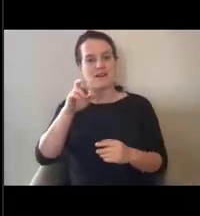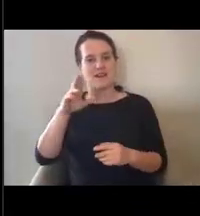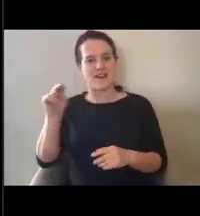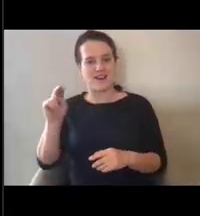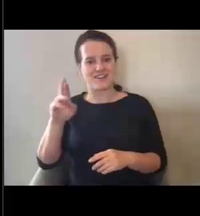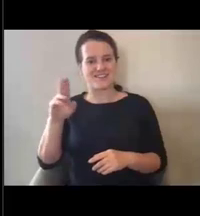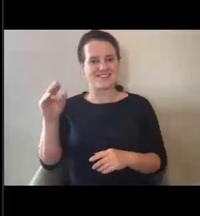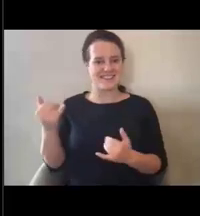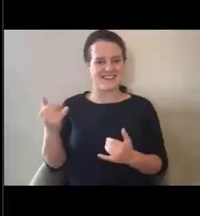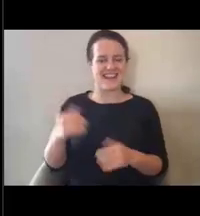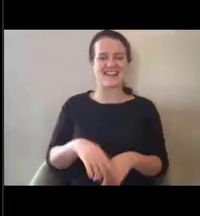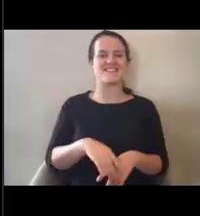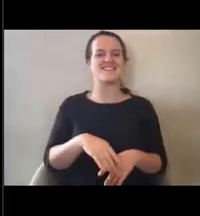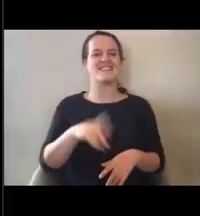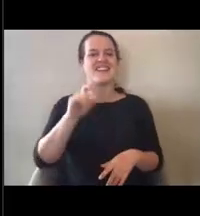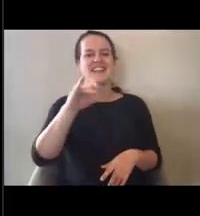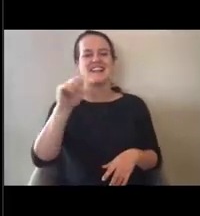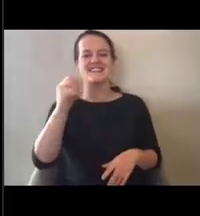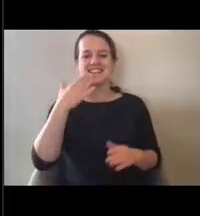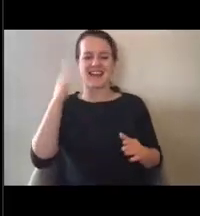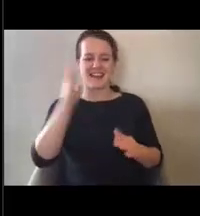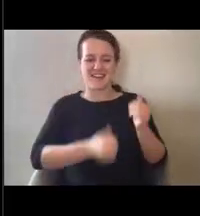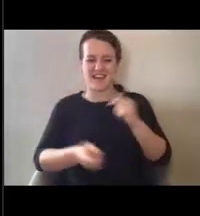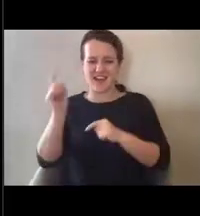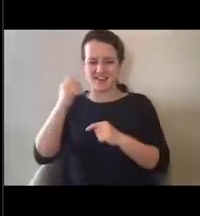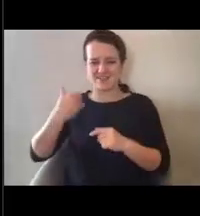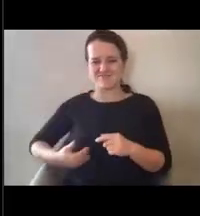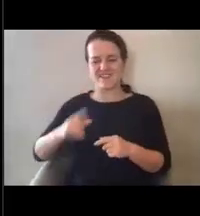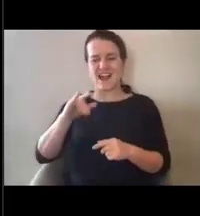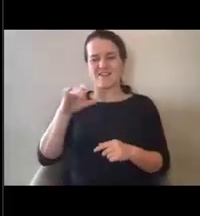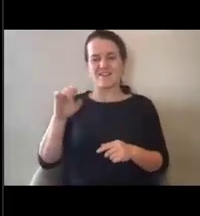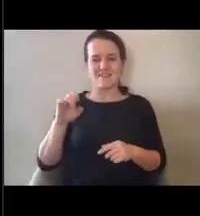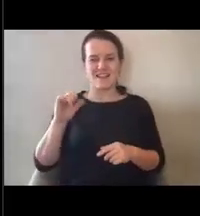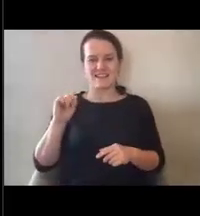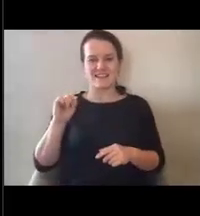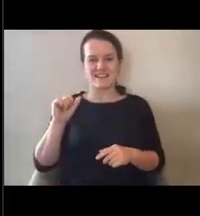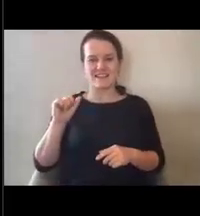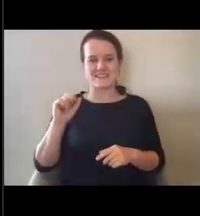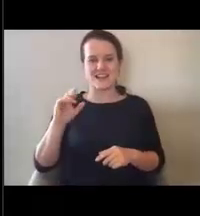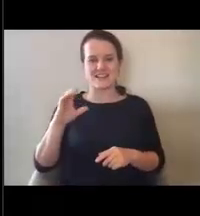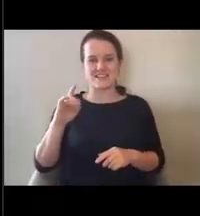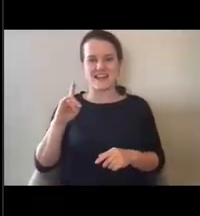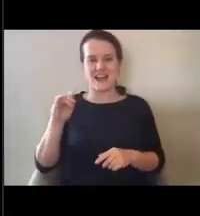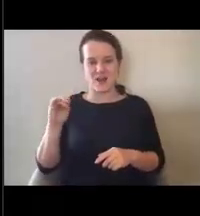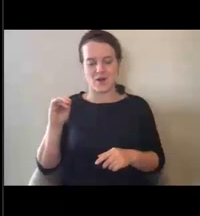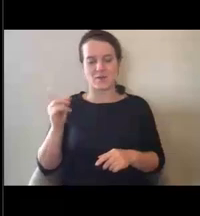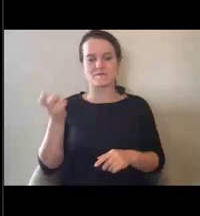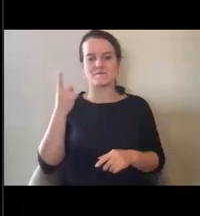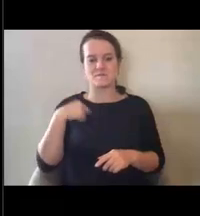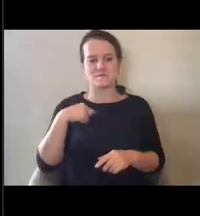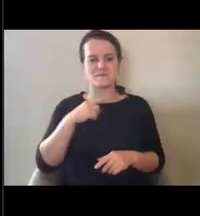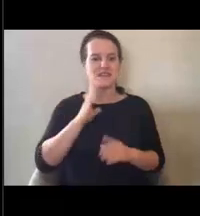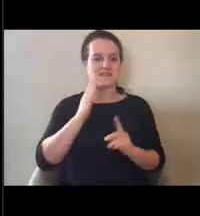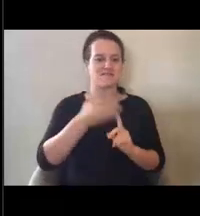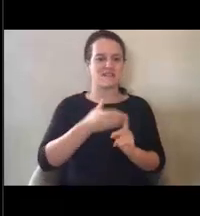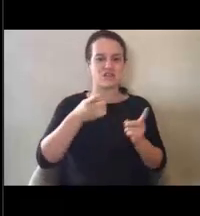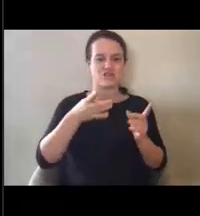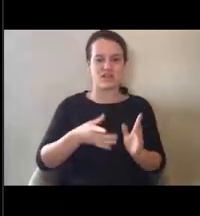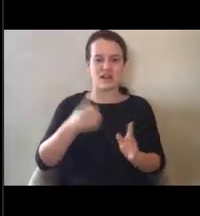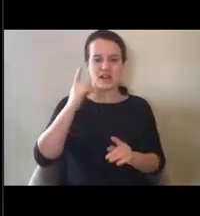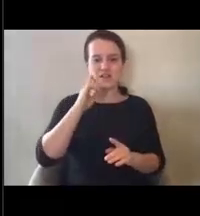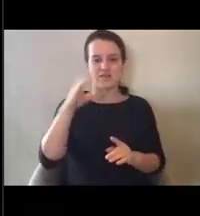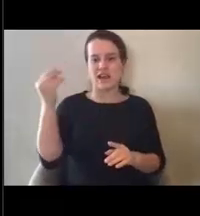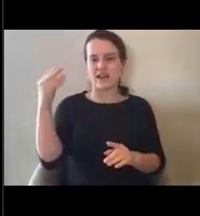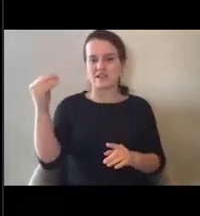Hi, good afternoon, everyone. My name is Leslie Asisato, and it is, uh, and I serve as the director of the External